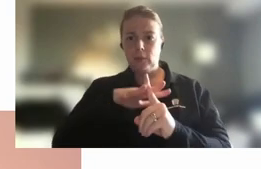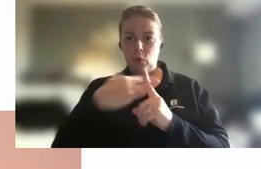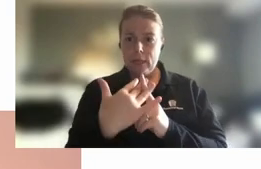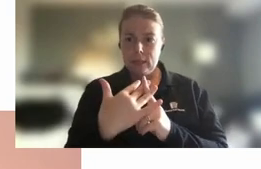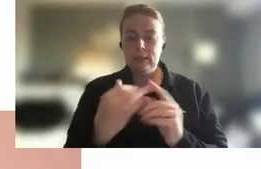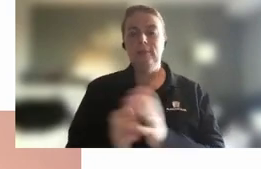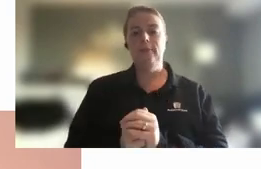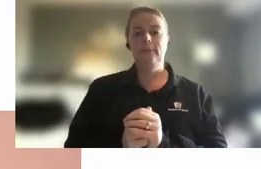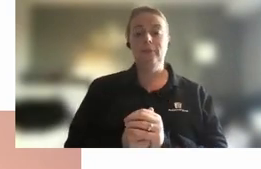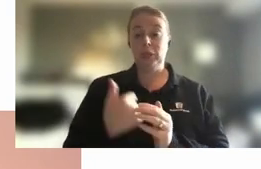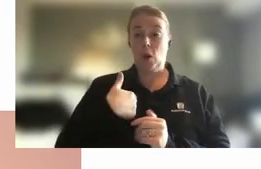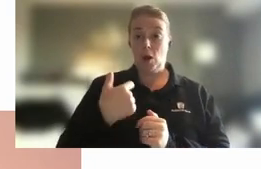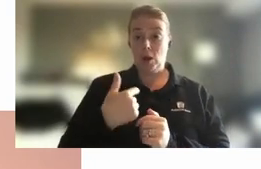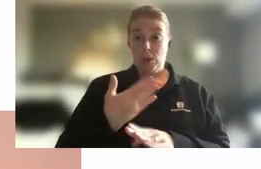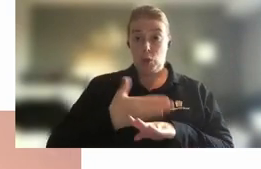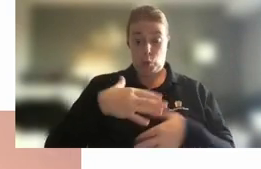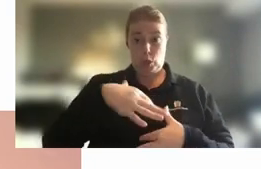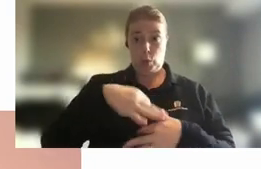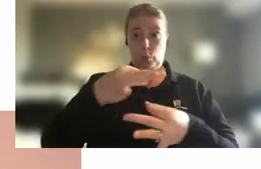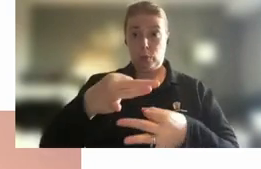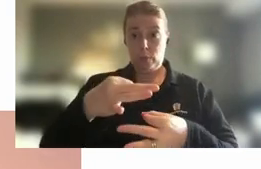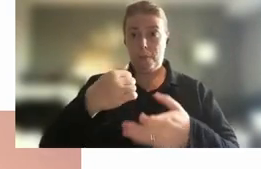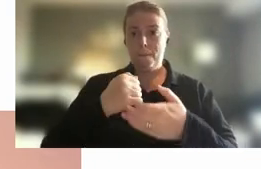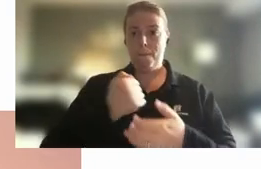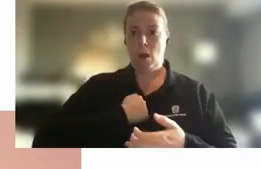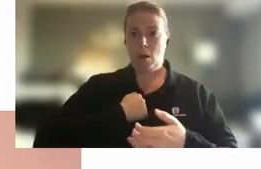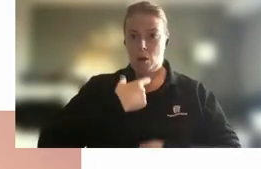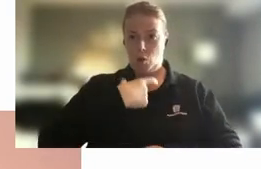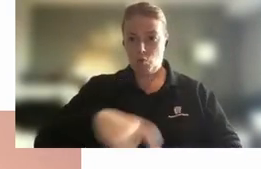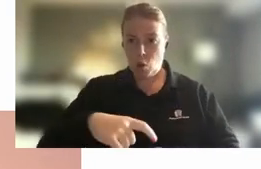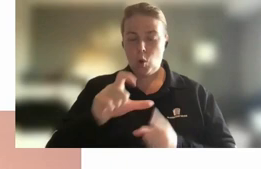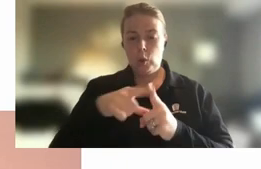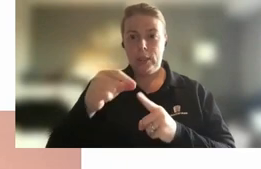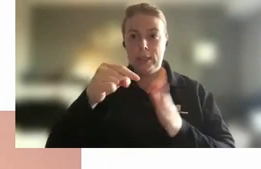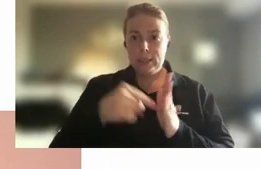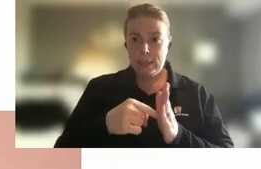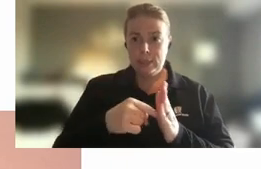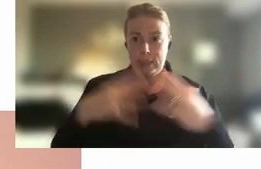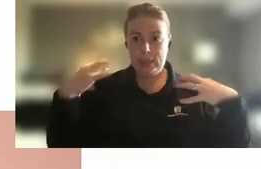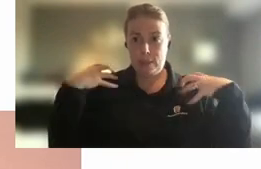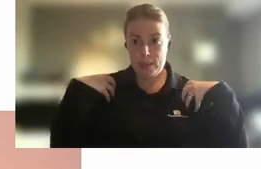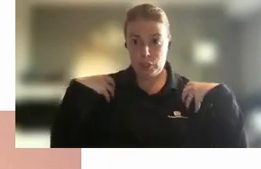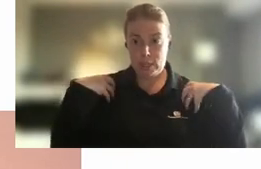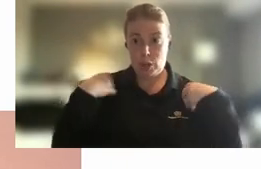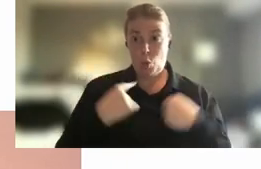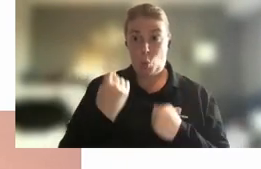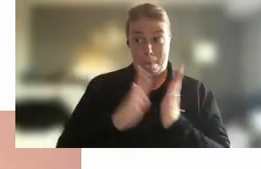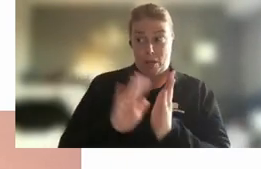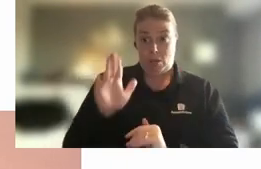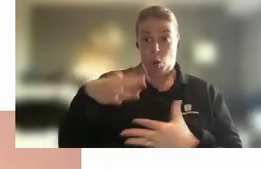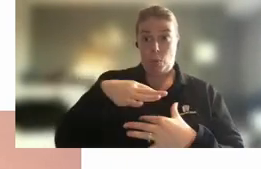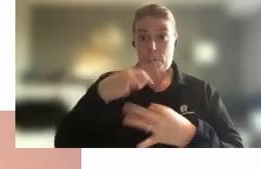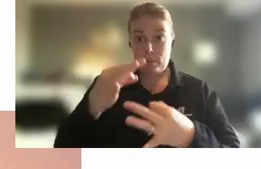newly appointed I'm just over a month in as the Deputy Commissioner Head of the APS Academy and